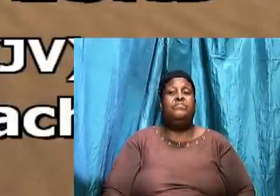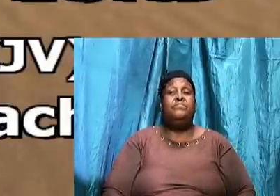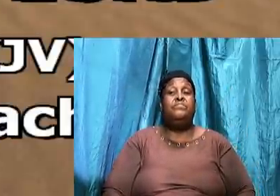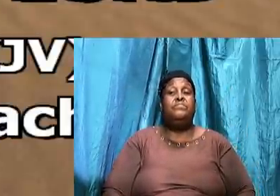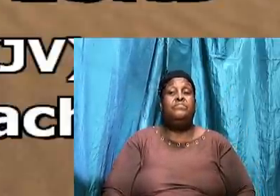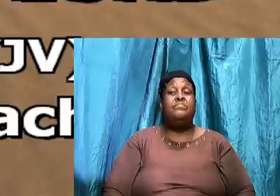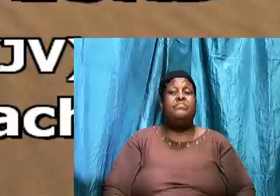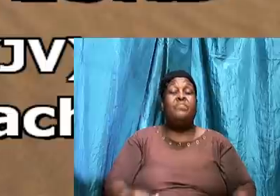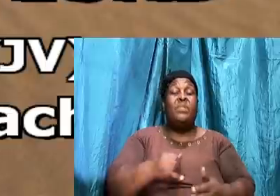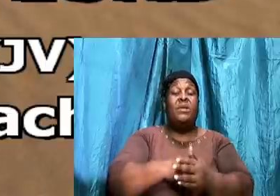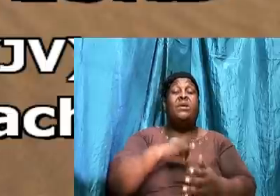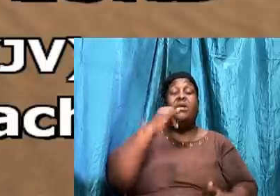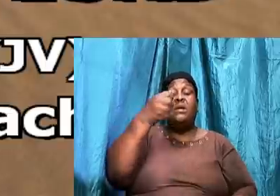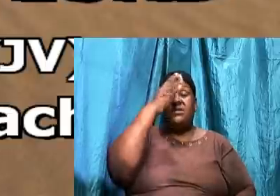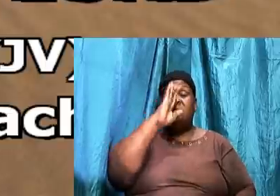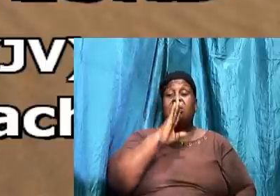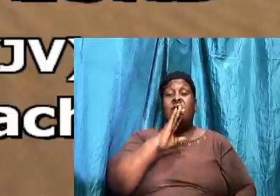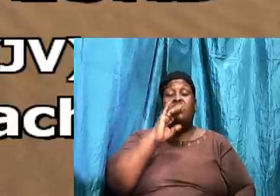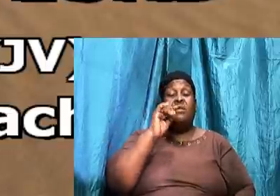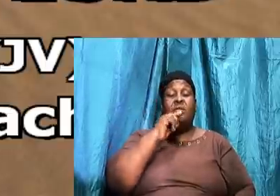It is God that says.